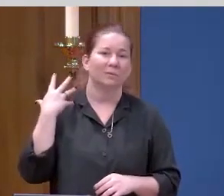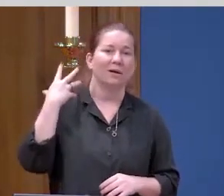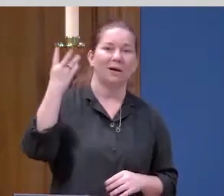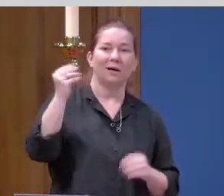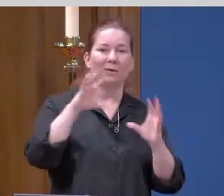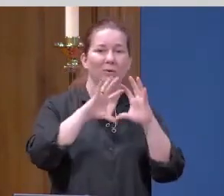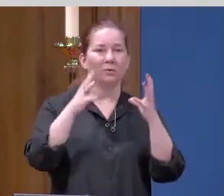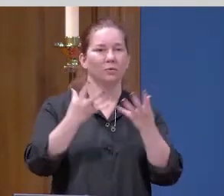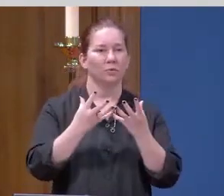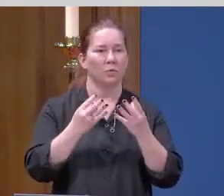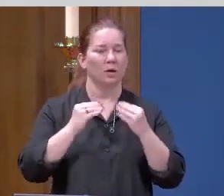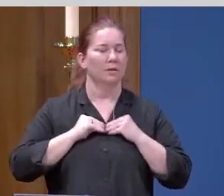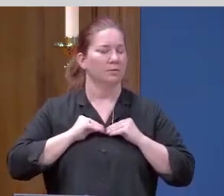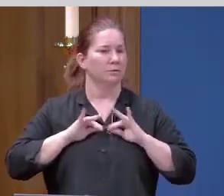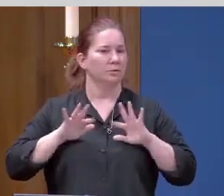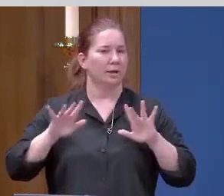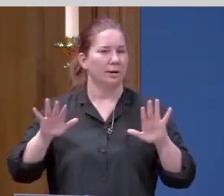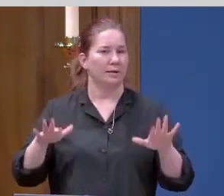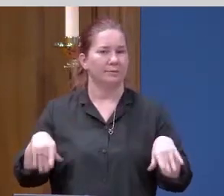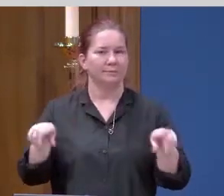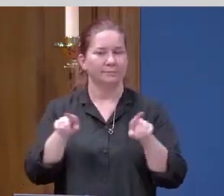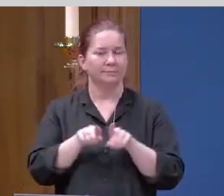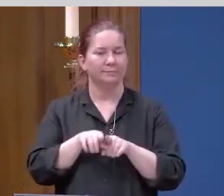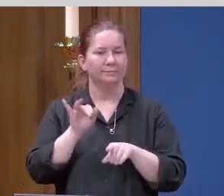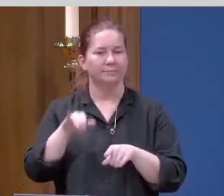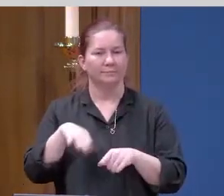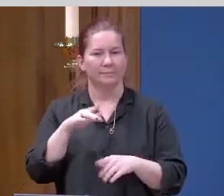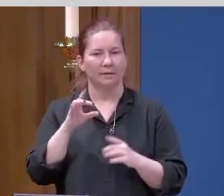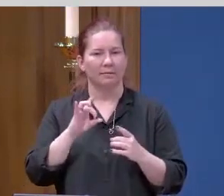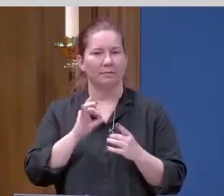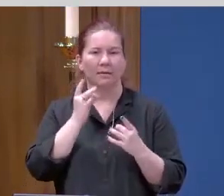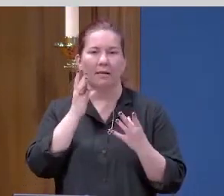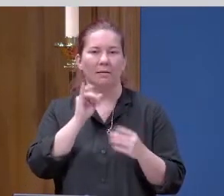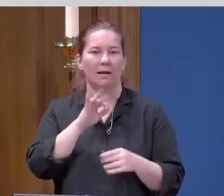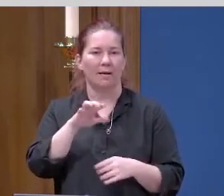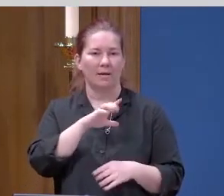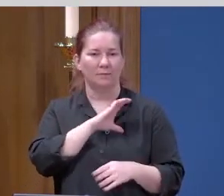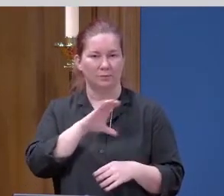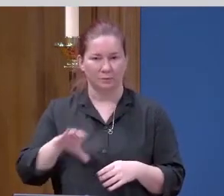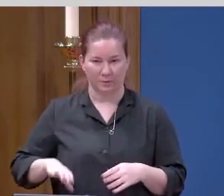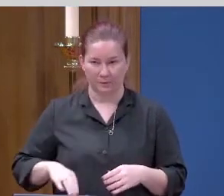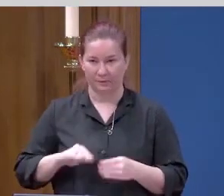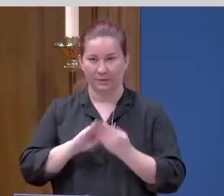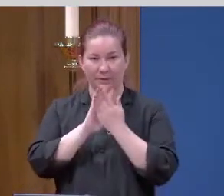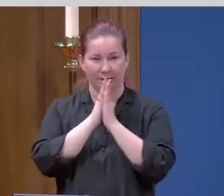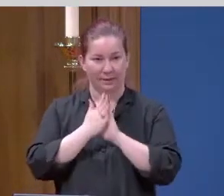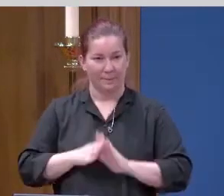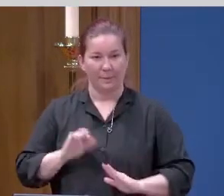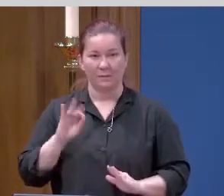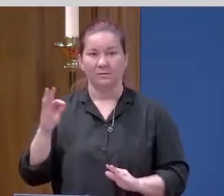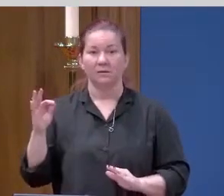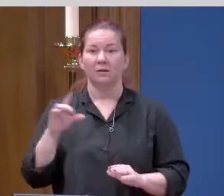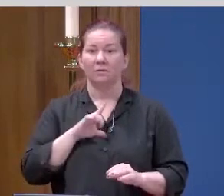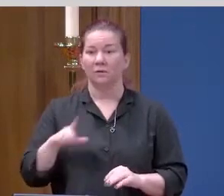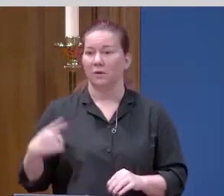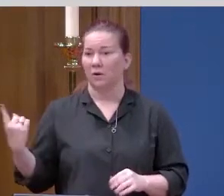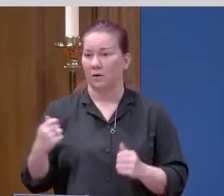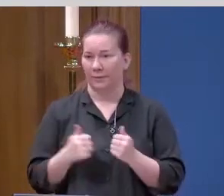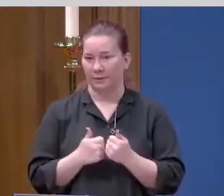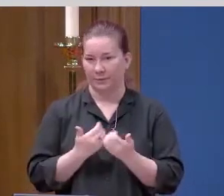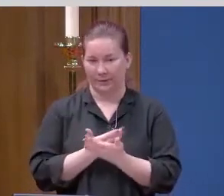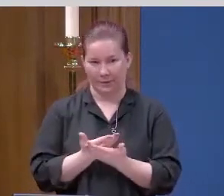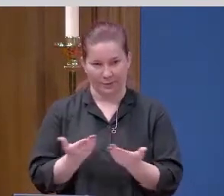world. And shine as the light of Christ. The peace of the Lord. Be always with you.